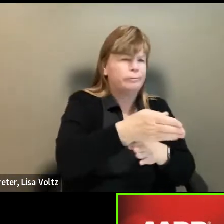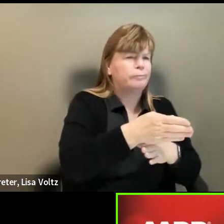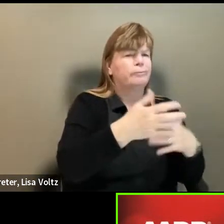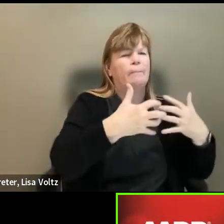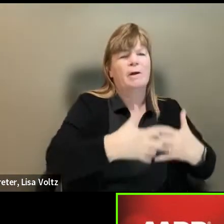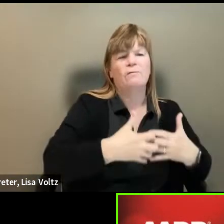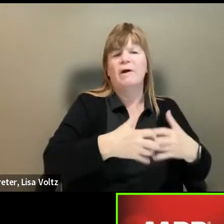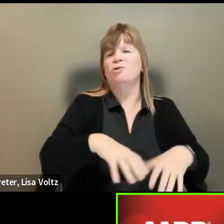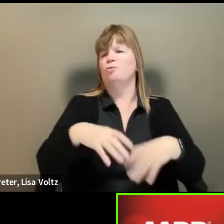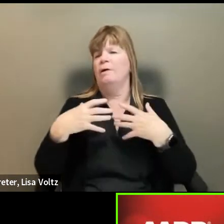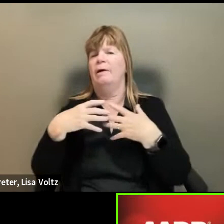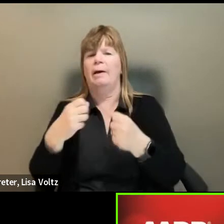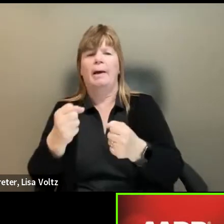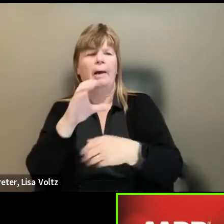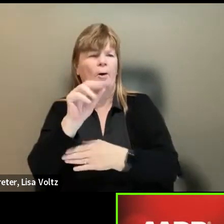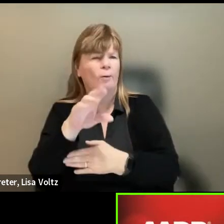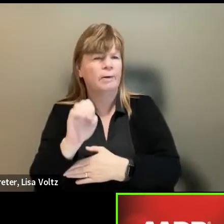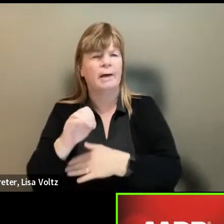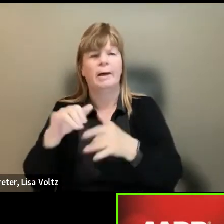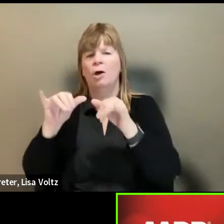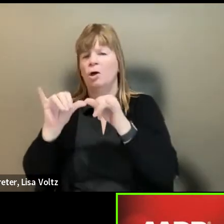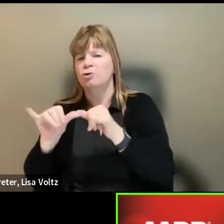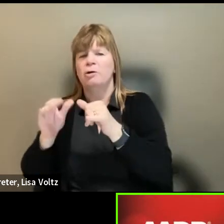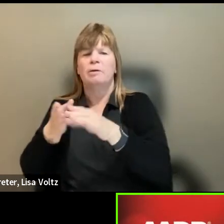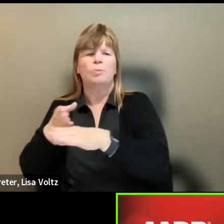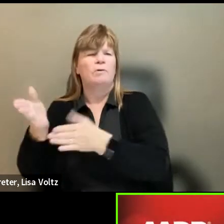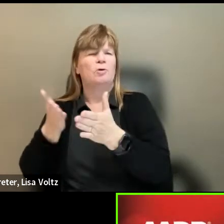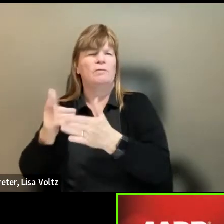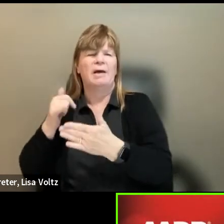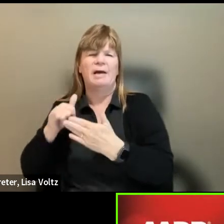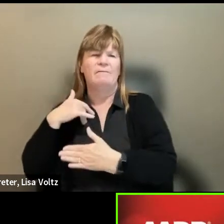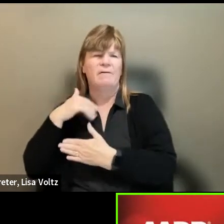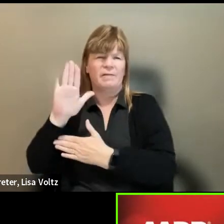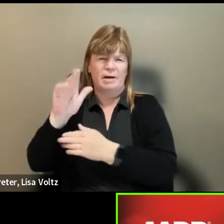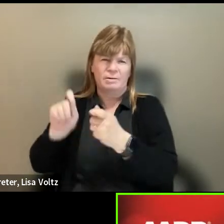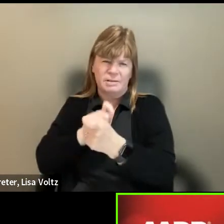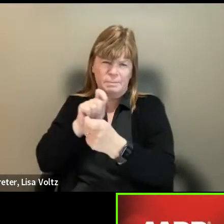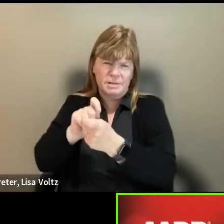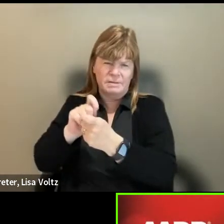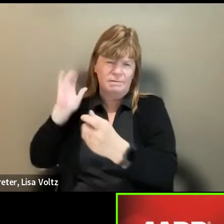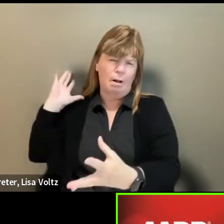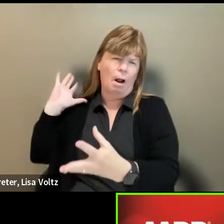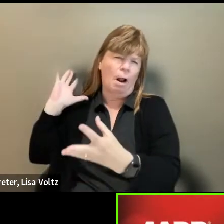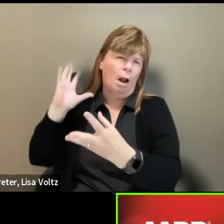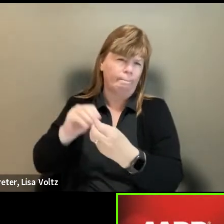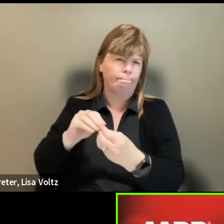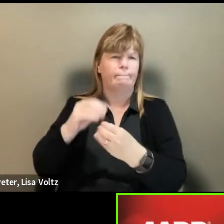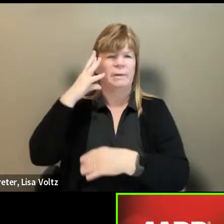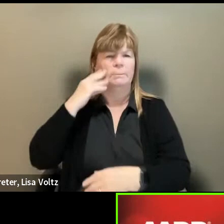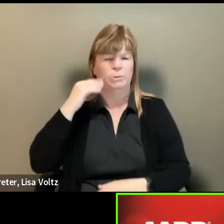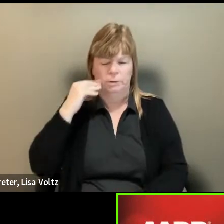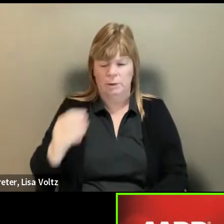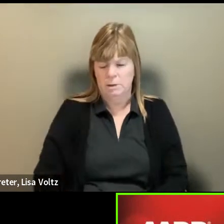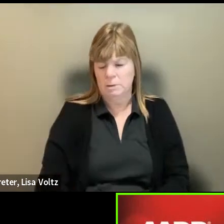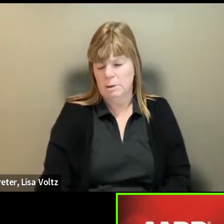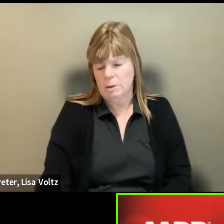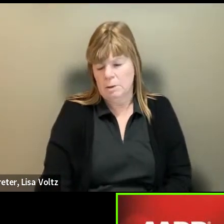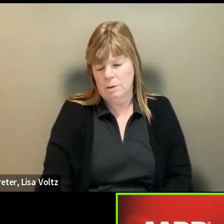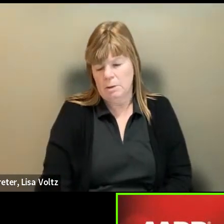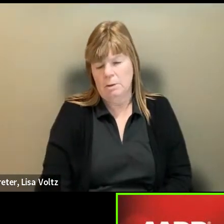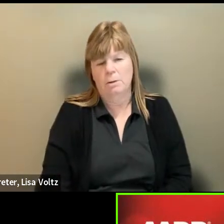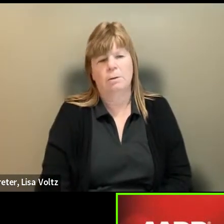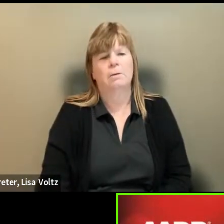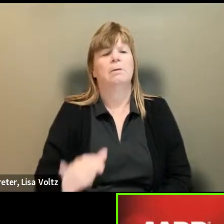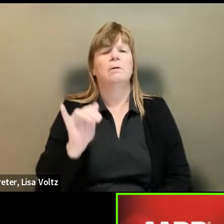healthcare or engineering or professional services. They have, you their specific set of experience. Um, and then secondly, um,